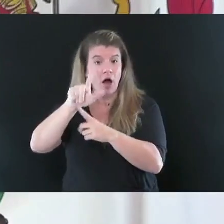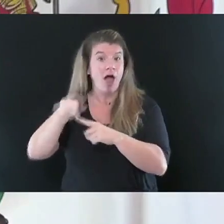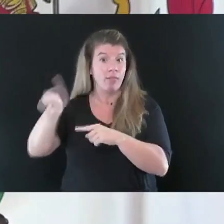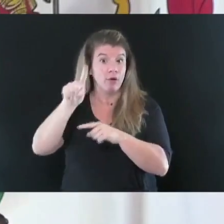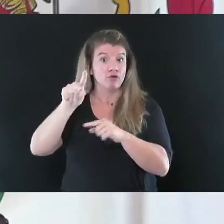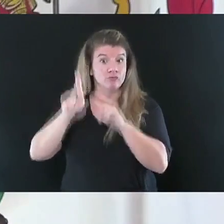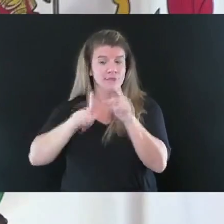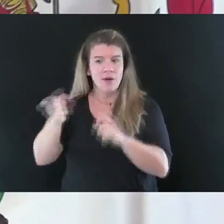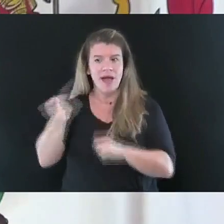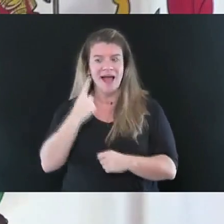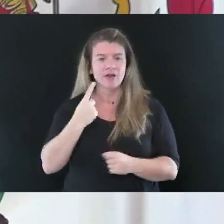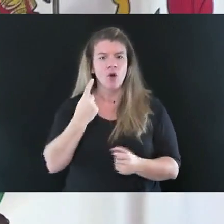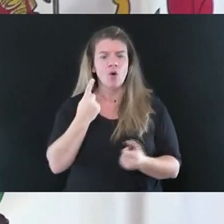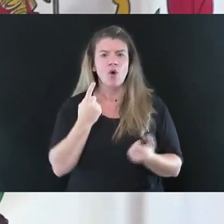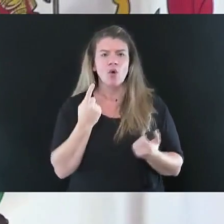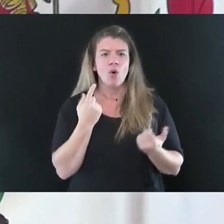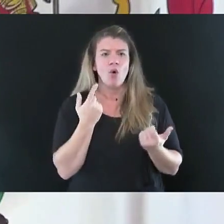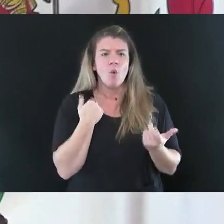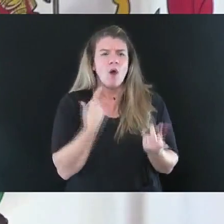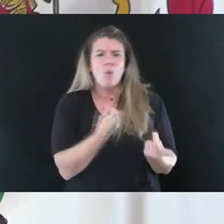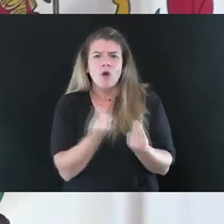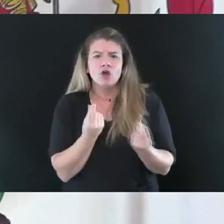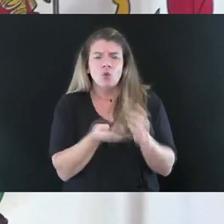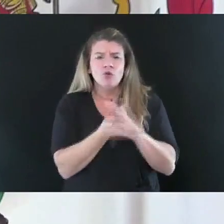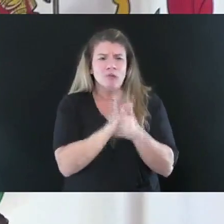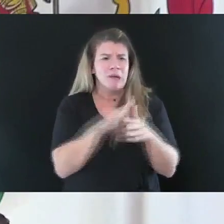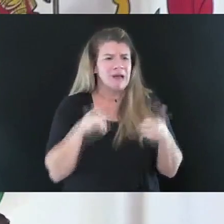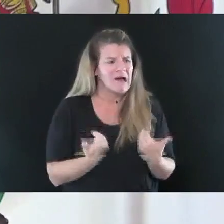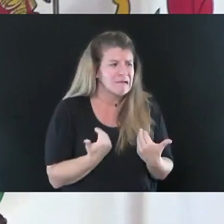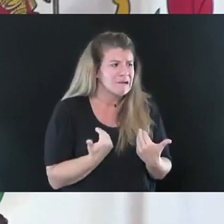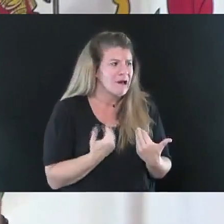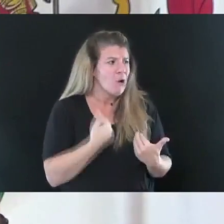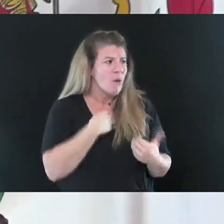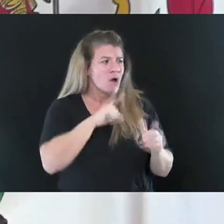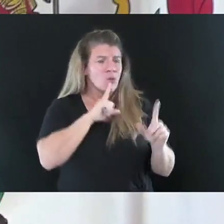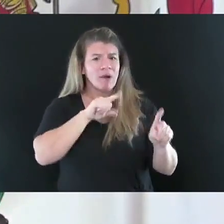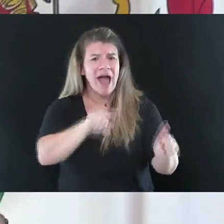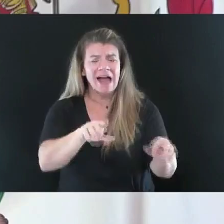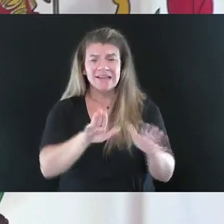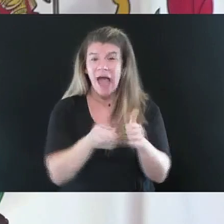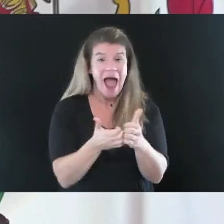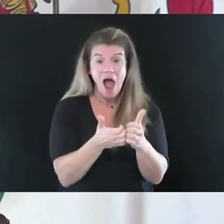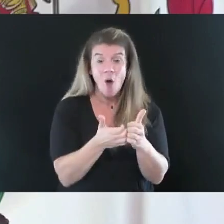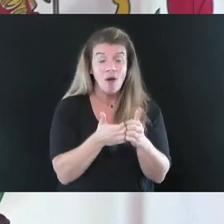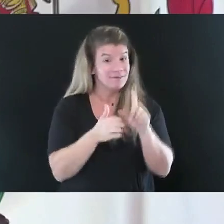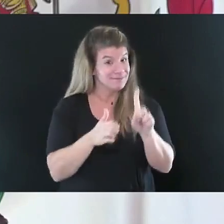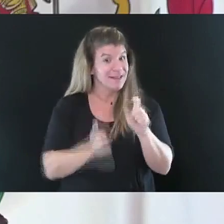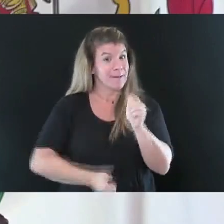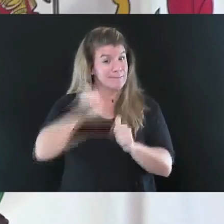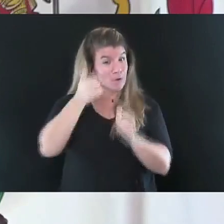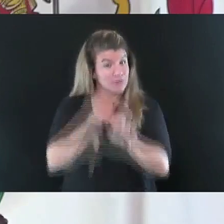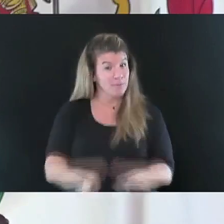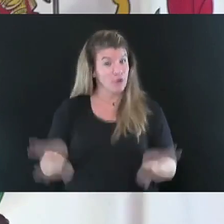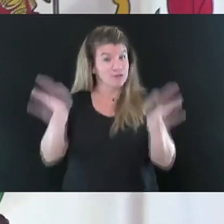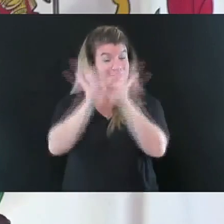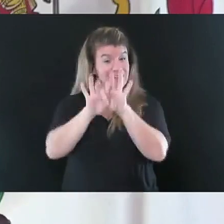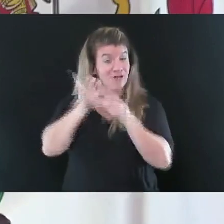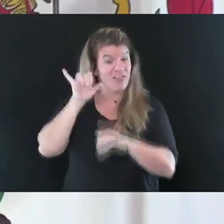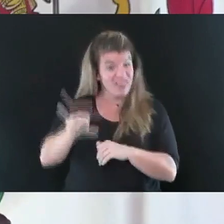you know, what do you do when you get tired? How do you react? And the bottom line to the formula is, just this